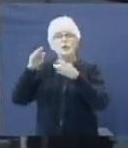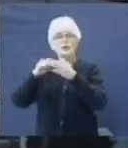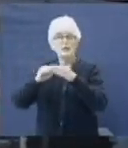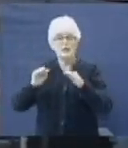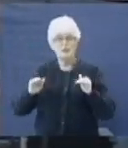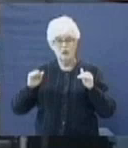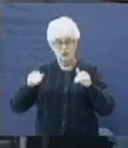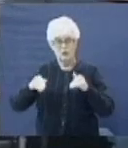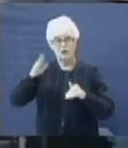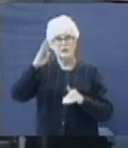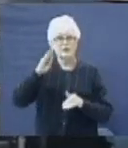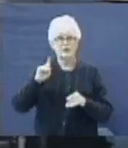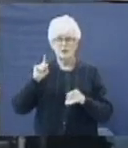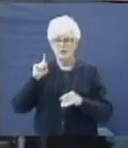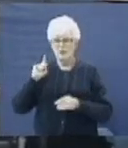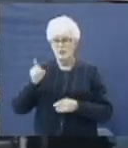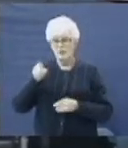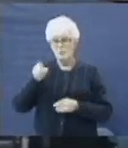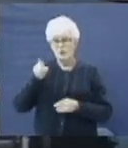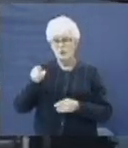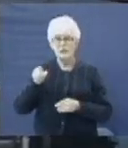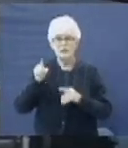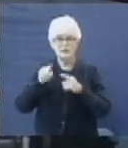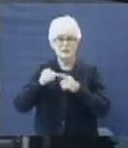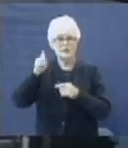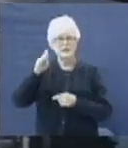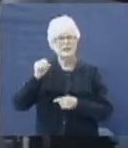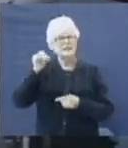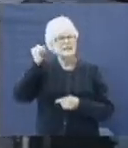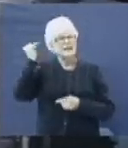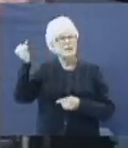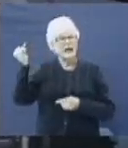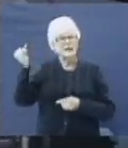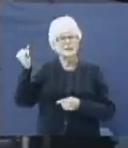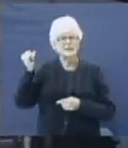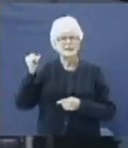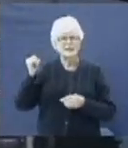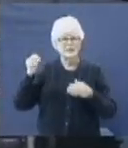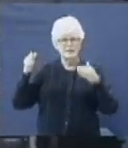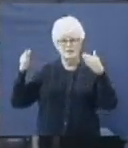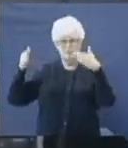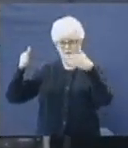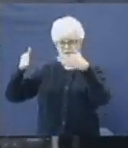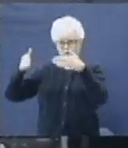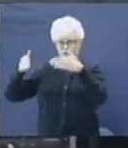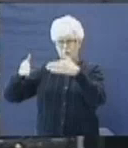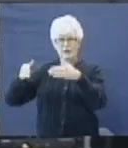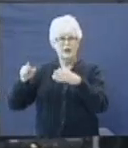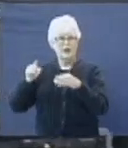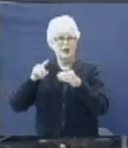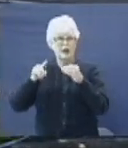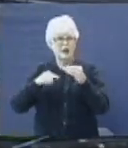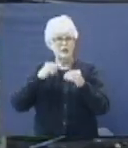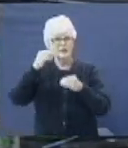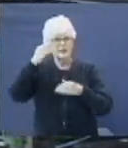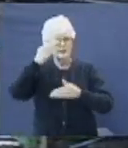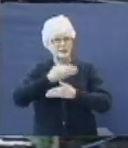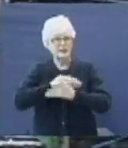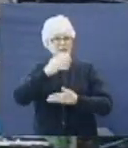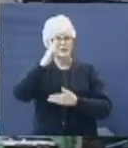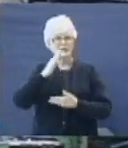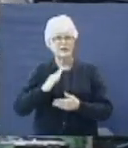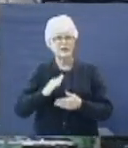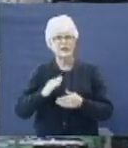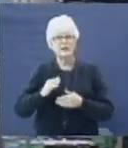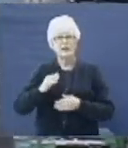throne of God. He is pointed in that direction. I can imagine as the four corners are falling upon the sons of Job, as